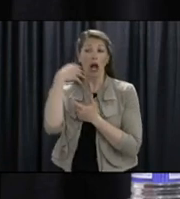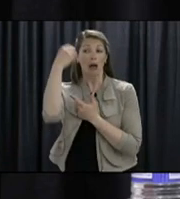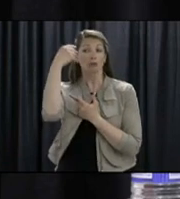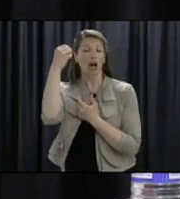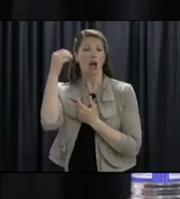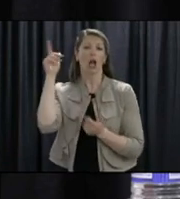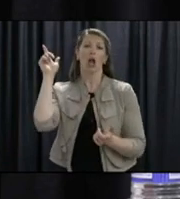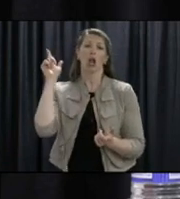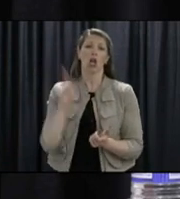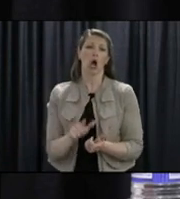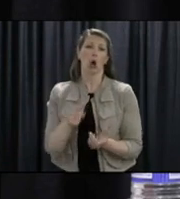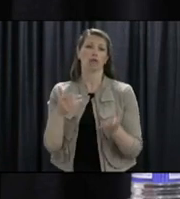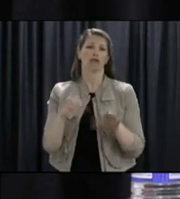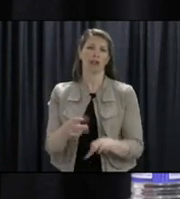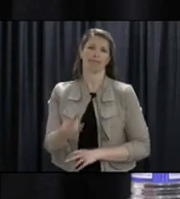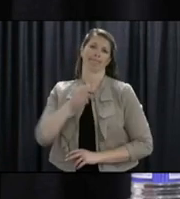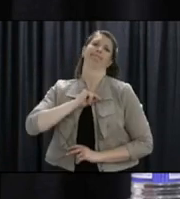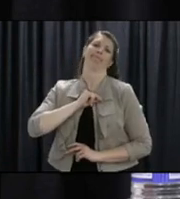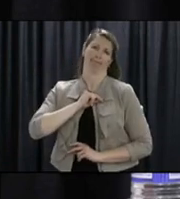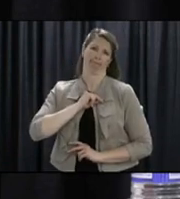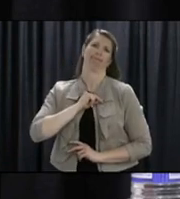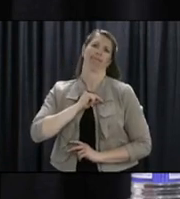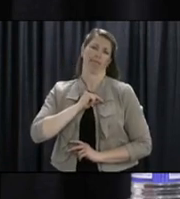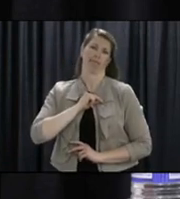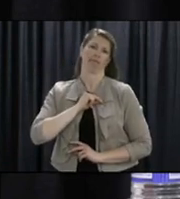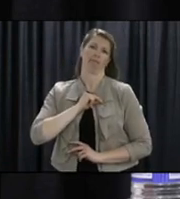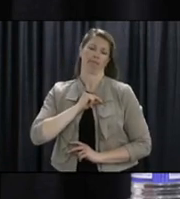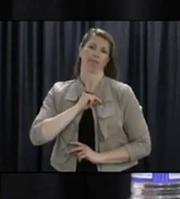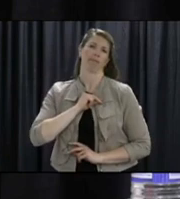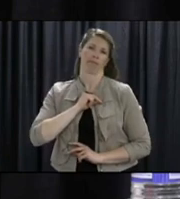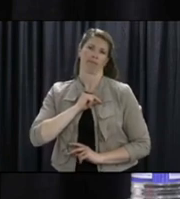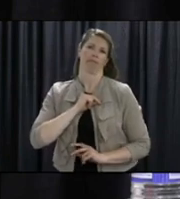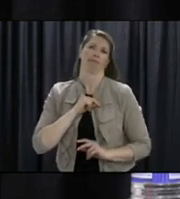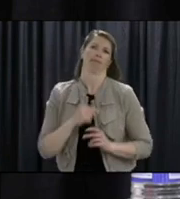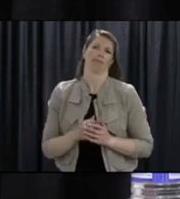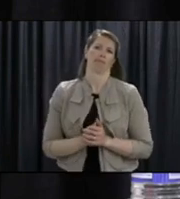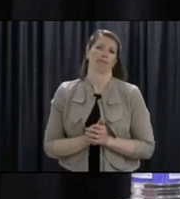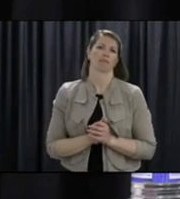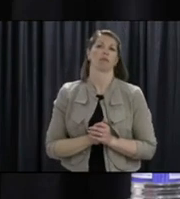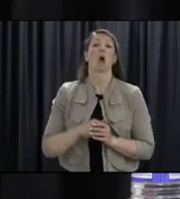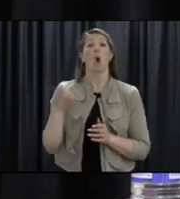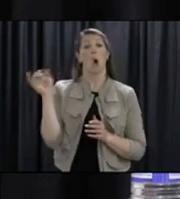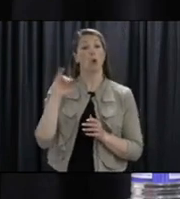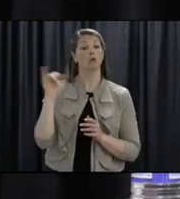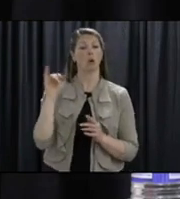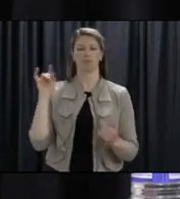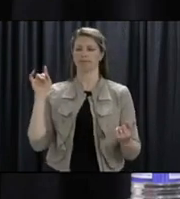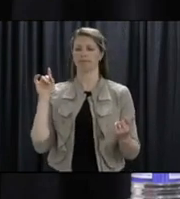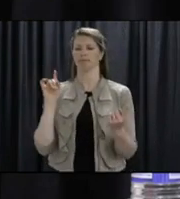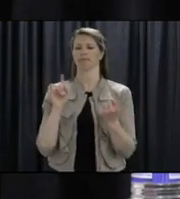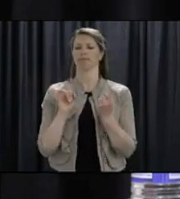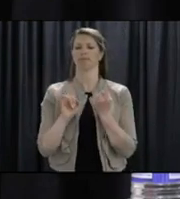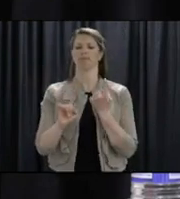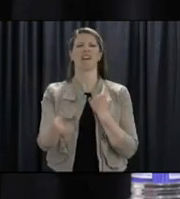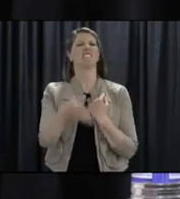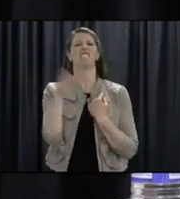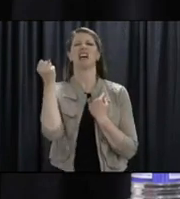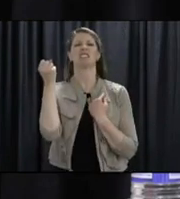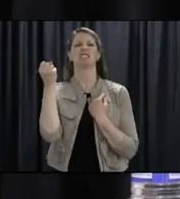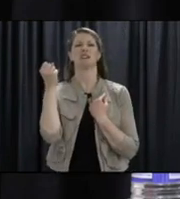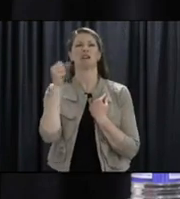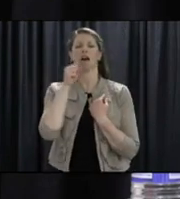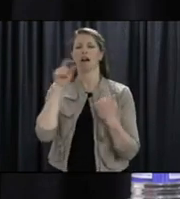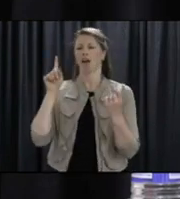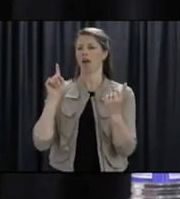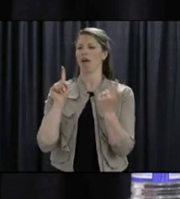you know, we have to bear that in mind. The physical toll, if you can imagine, you know, people, we're asking people who come into this province to self-isolate for 14